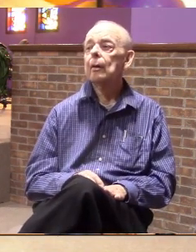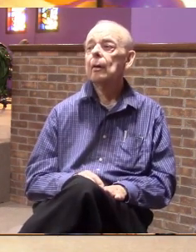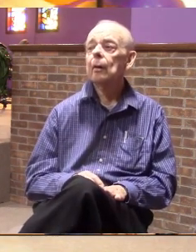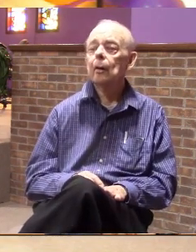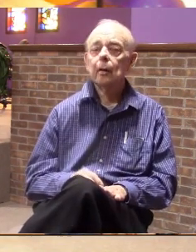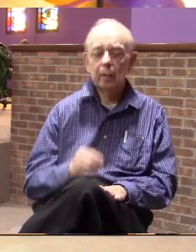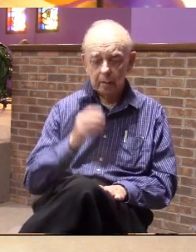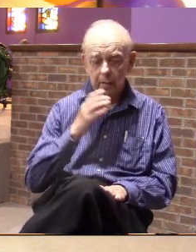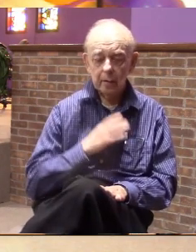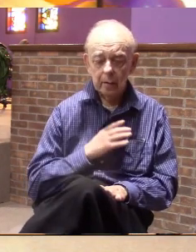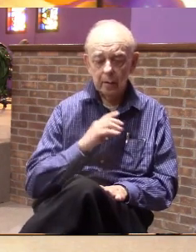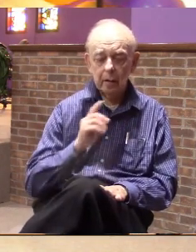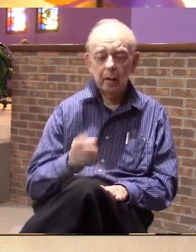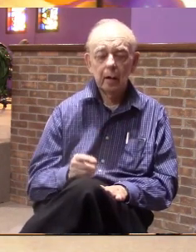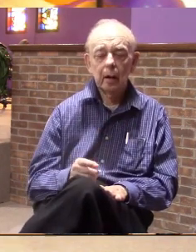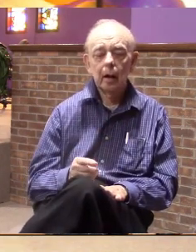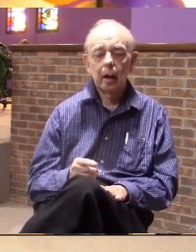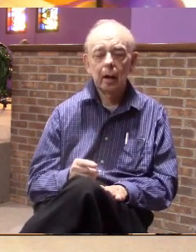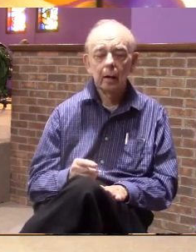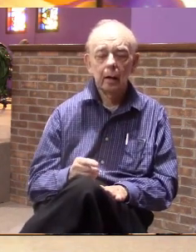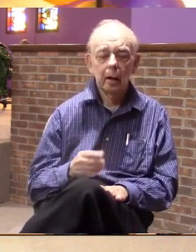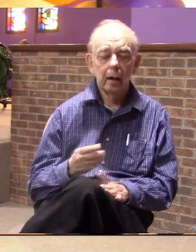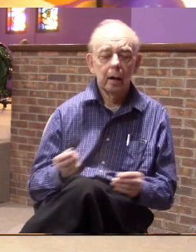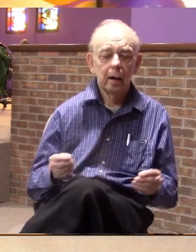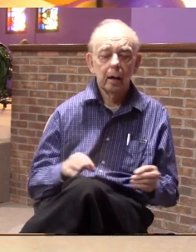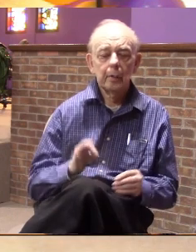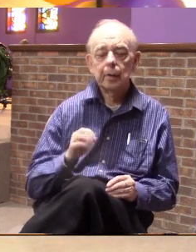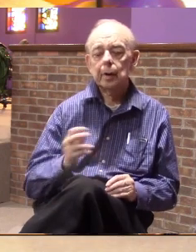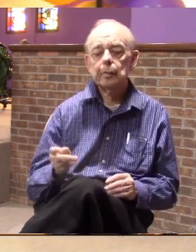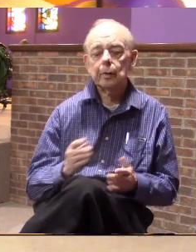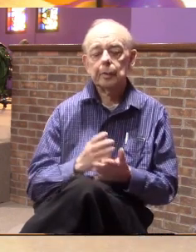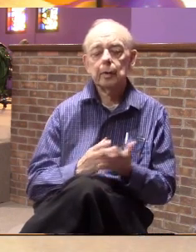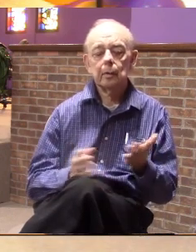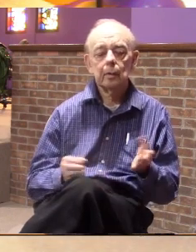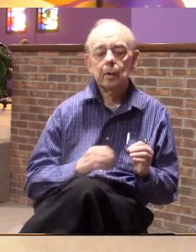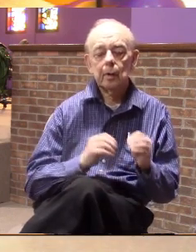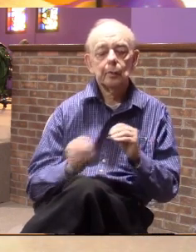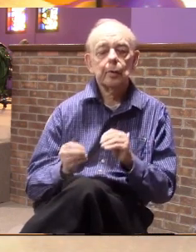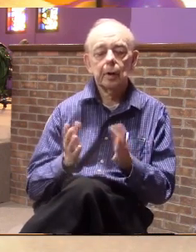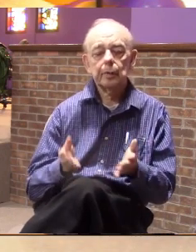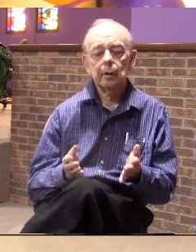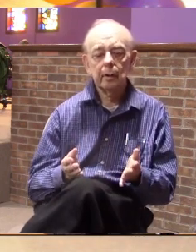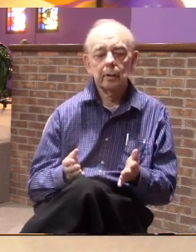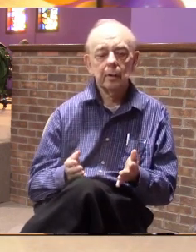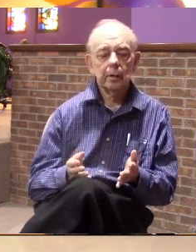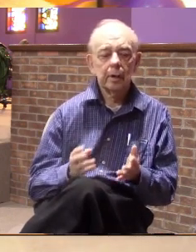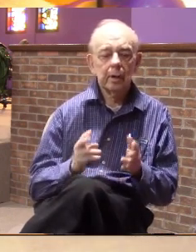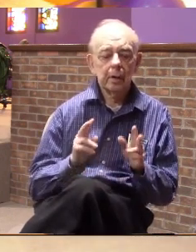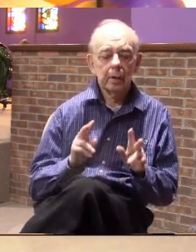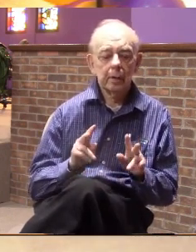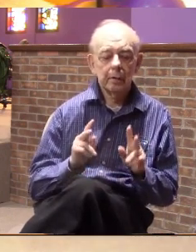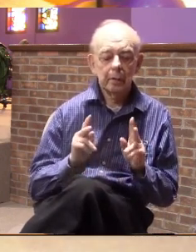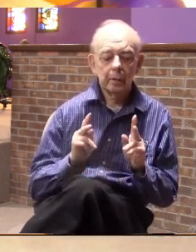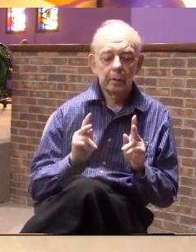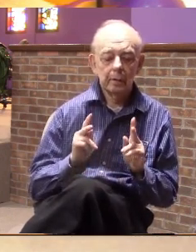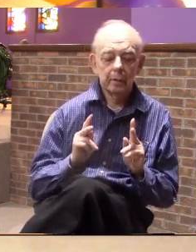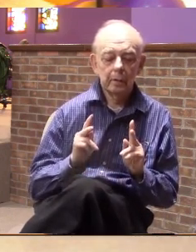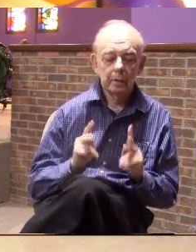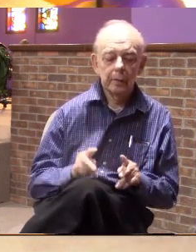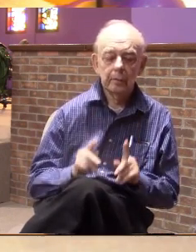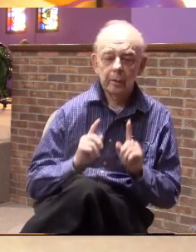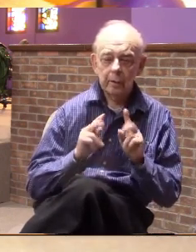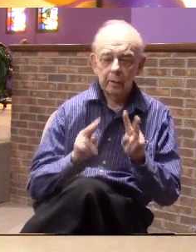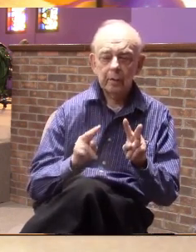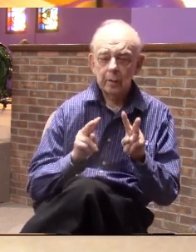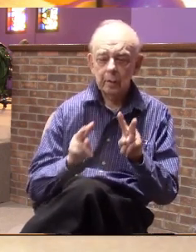and he'd go over to the ground and he'd pick up another piece and put it up there and they just kept looking at it and looking at it and looking